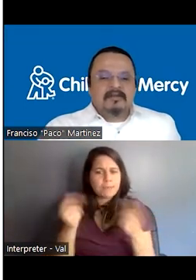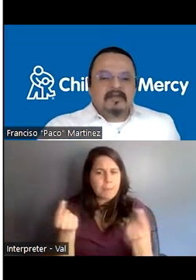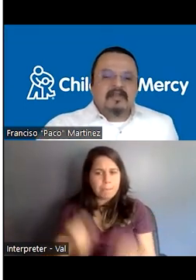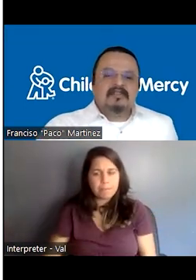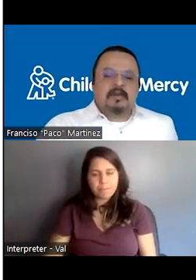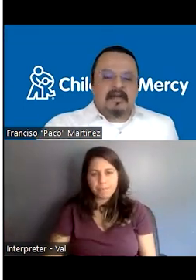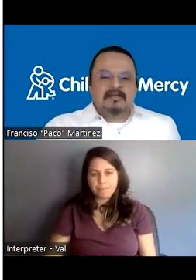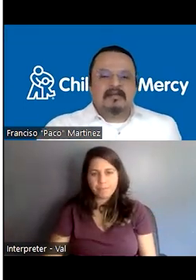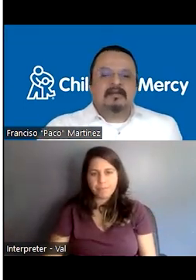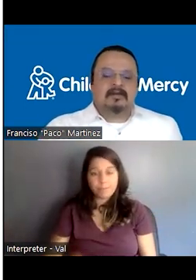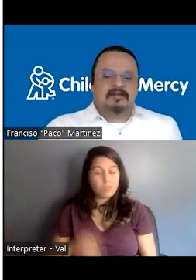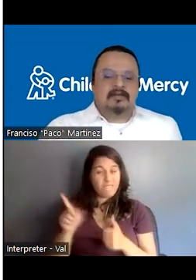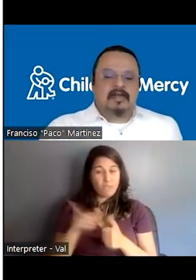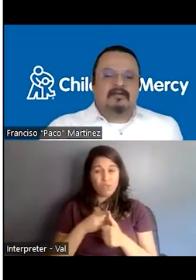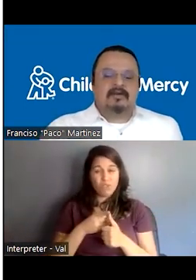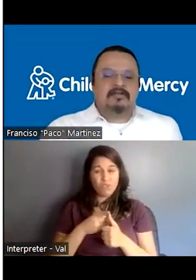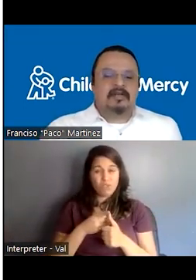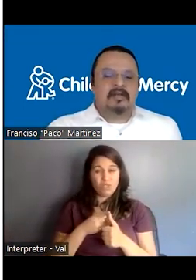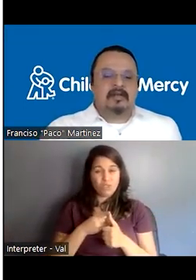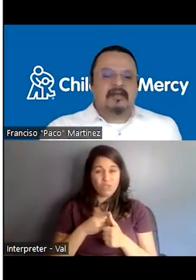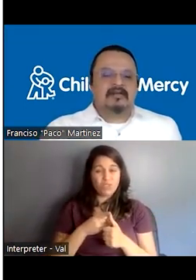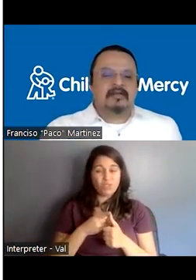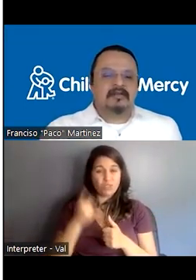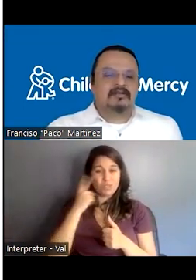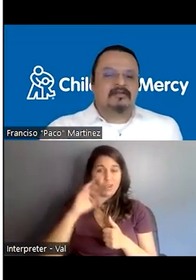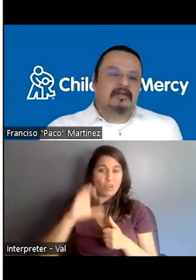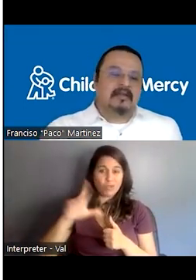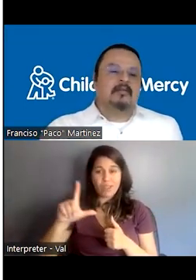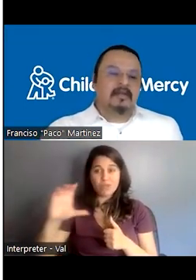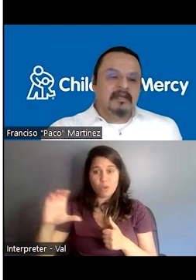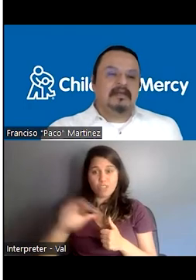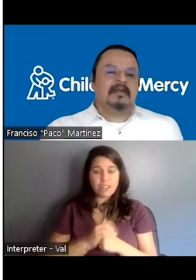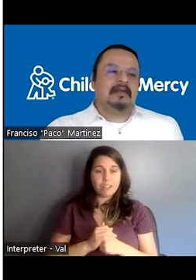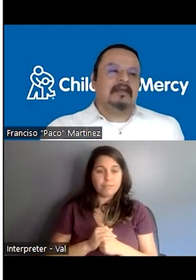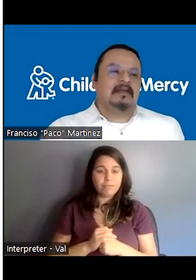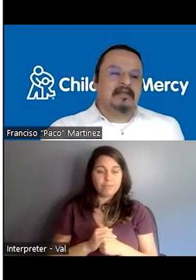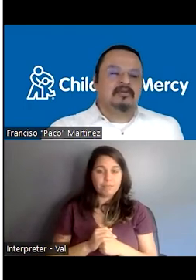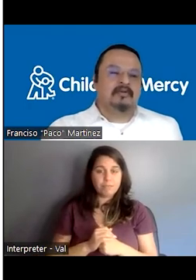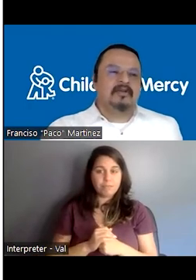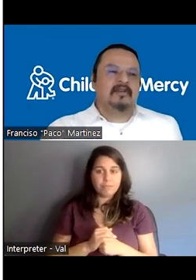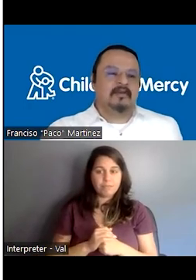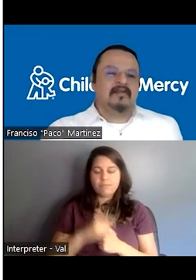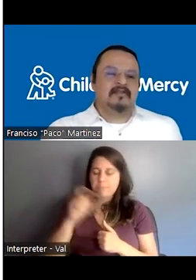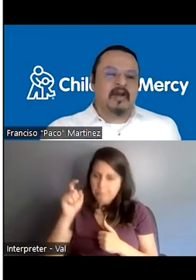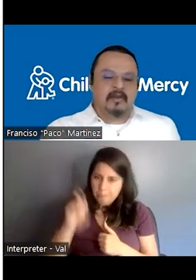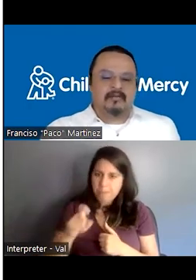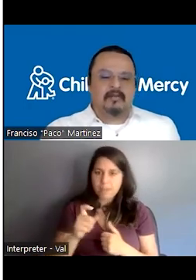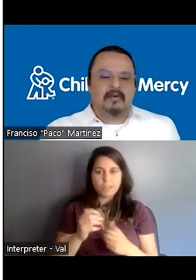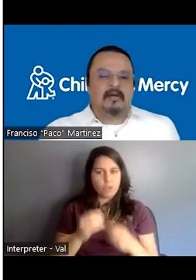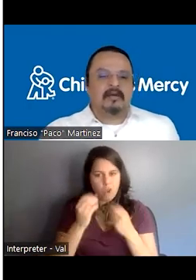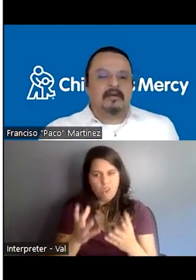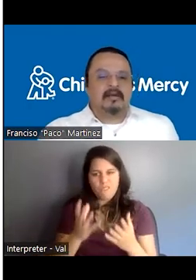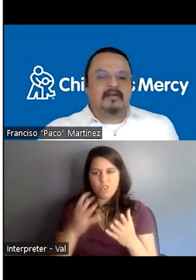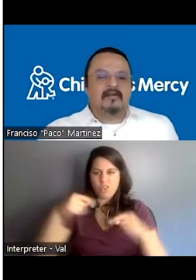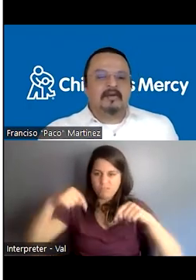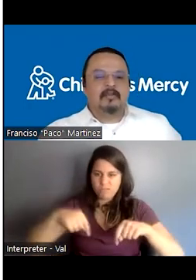the first essential practice in cultural and language coaching is that we need to offer the service as trauma-informed